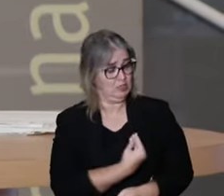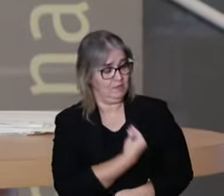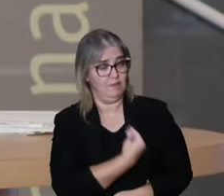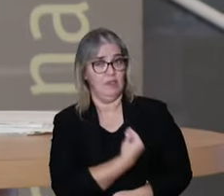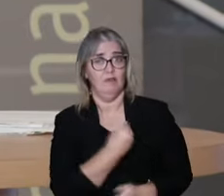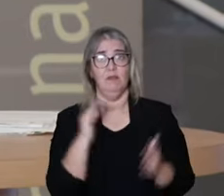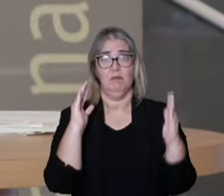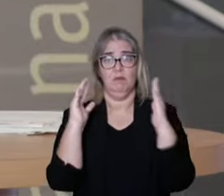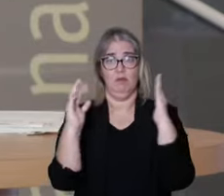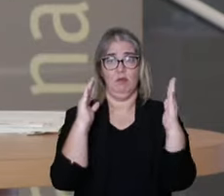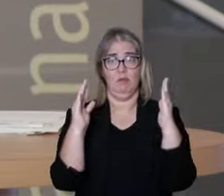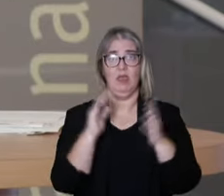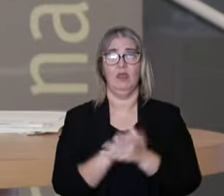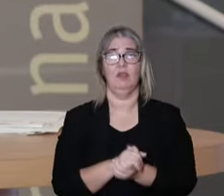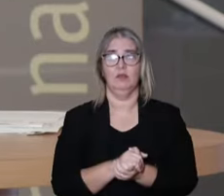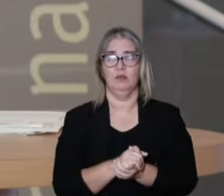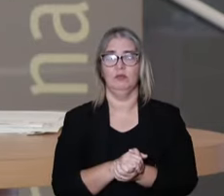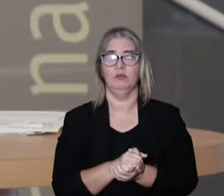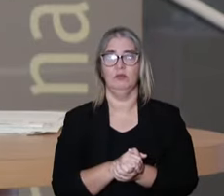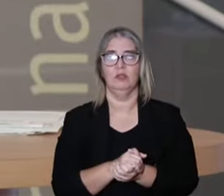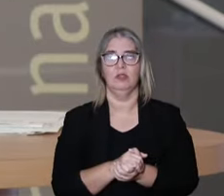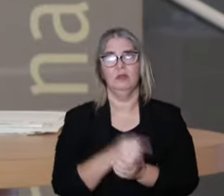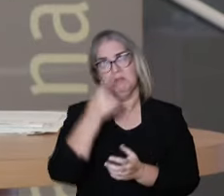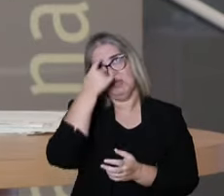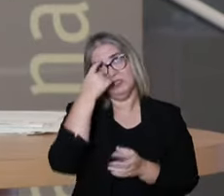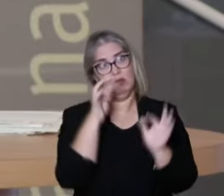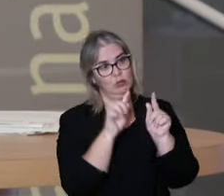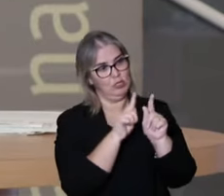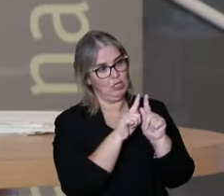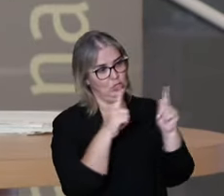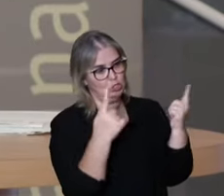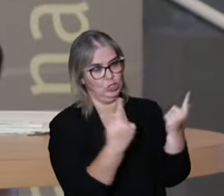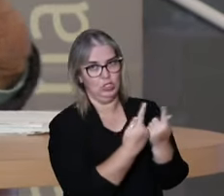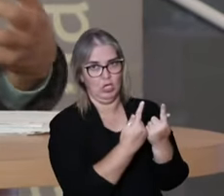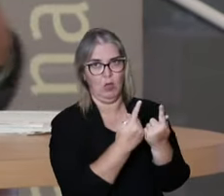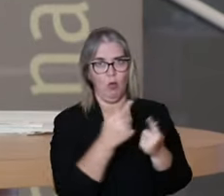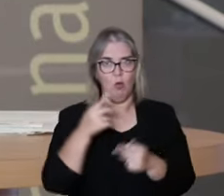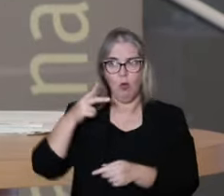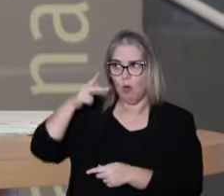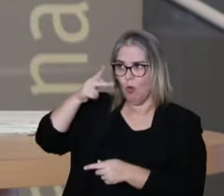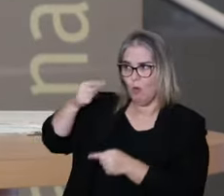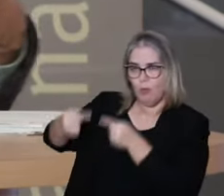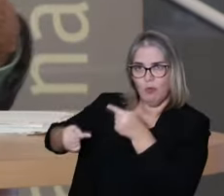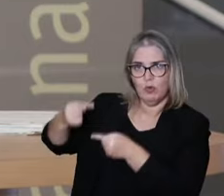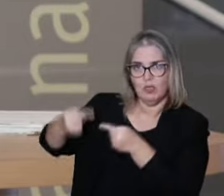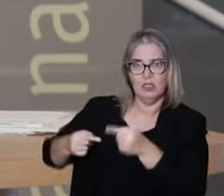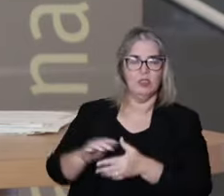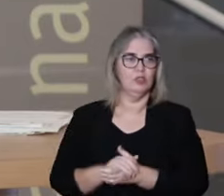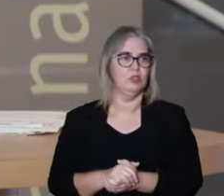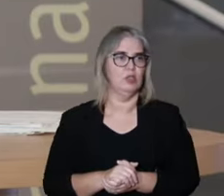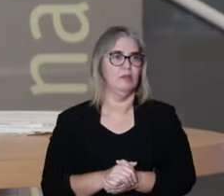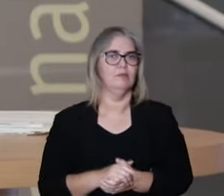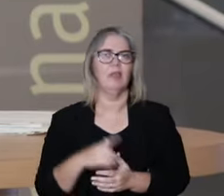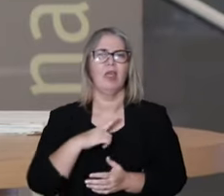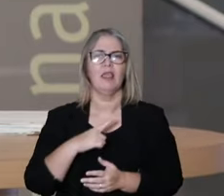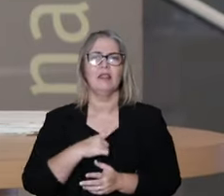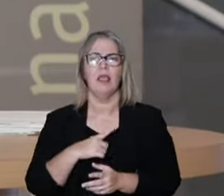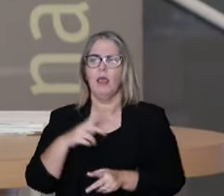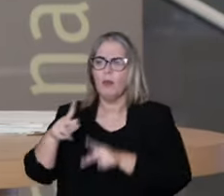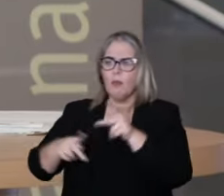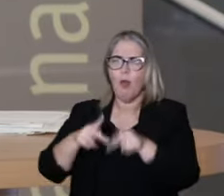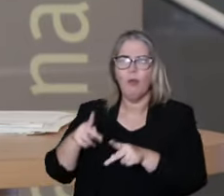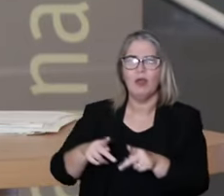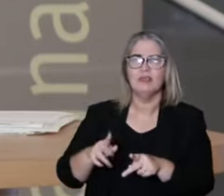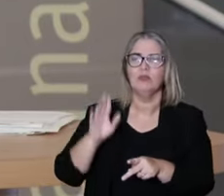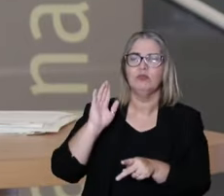And we are going through a moment of the political point of view that all these people that were